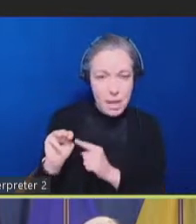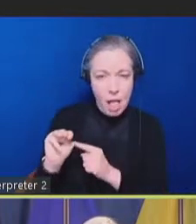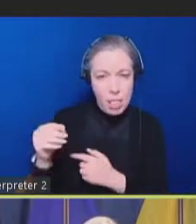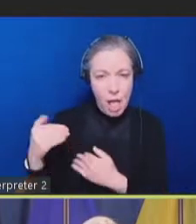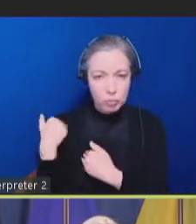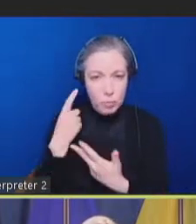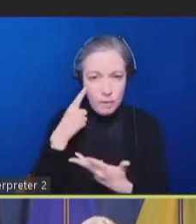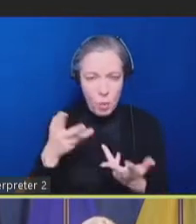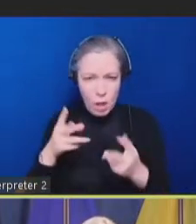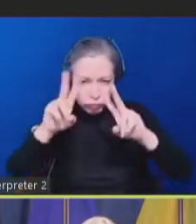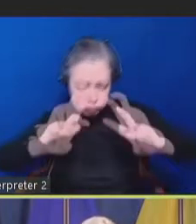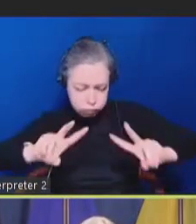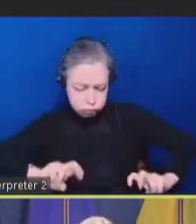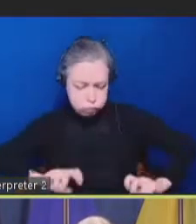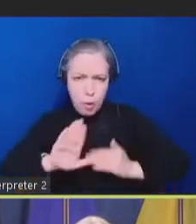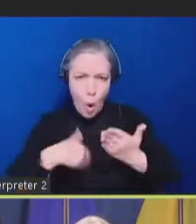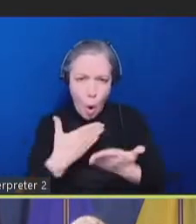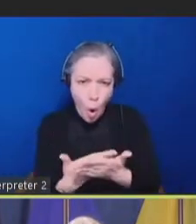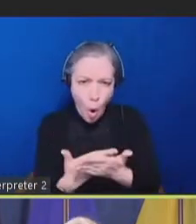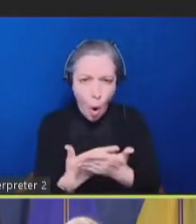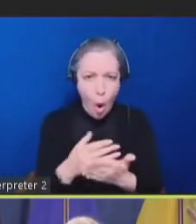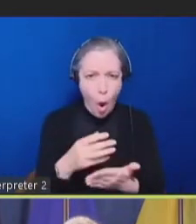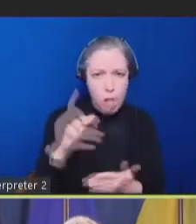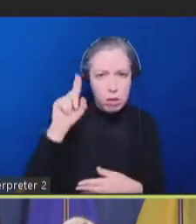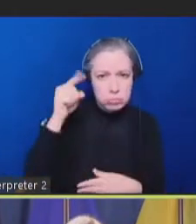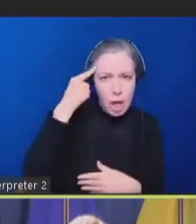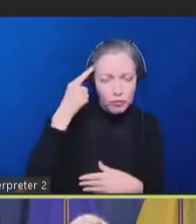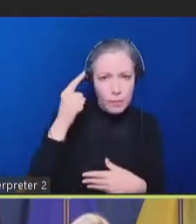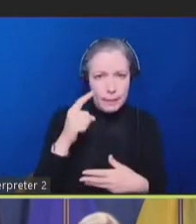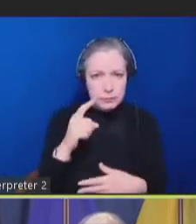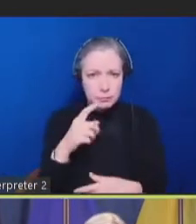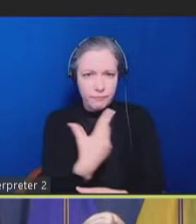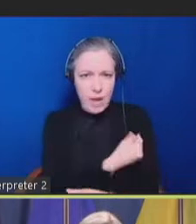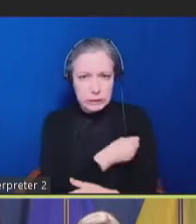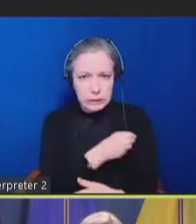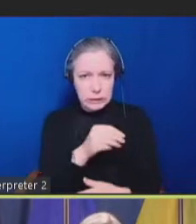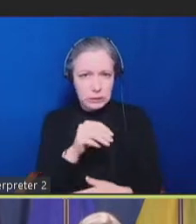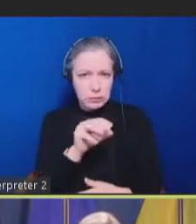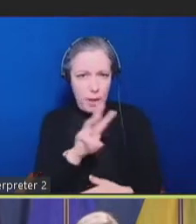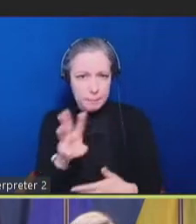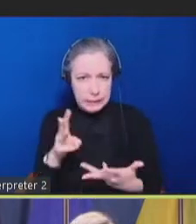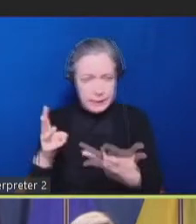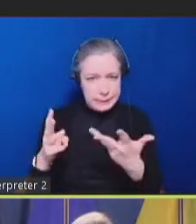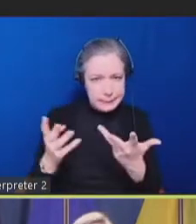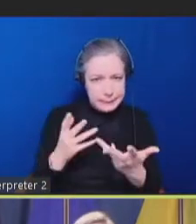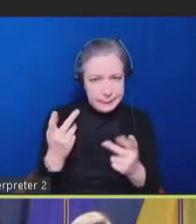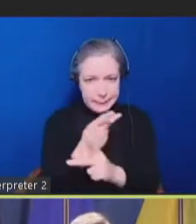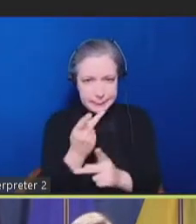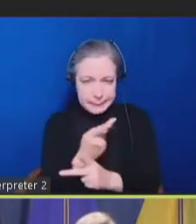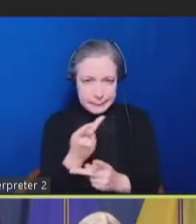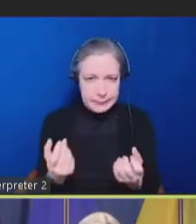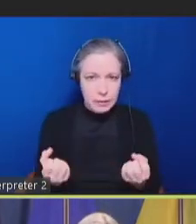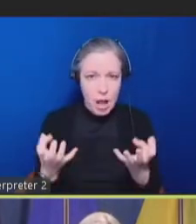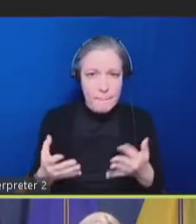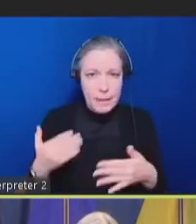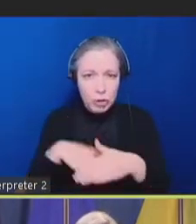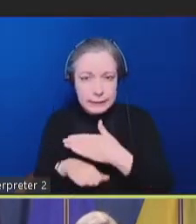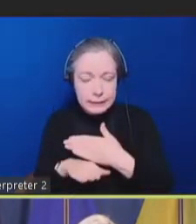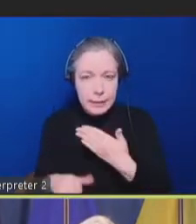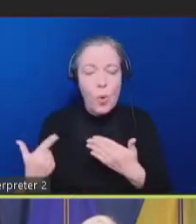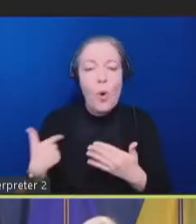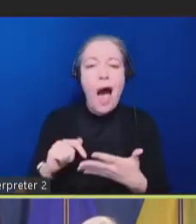and information sites. We then rank ordered those scores of how accessible they were updating each week.